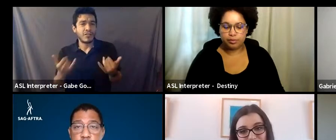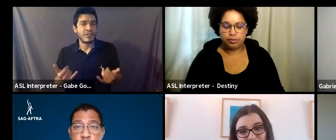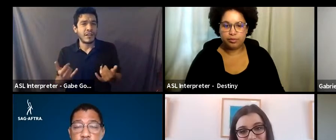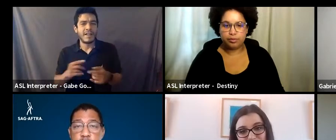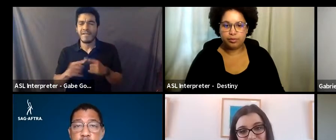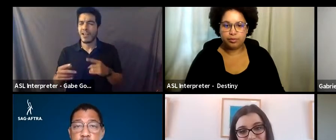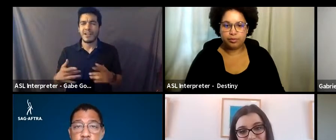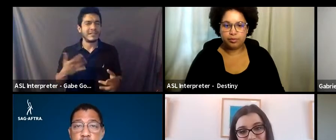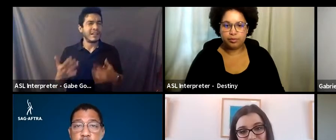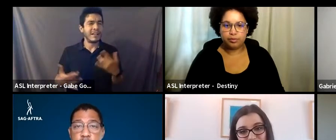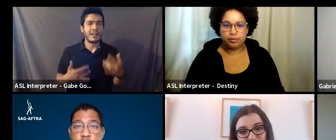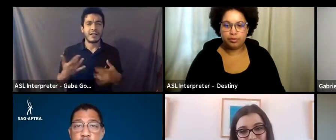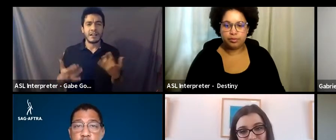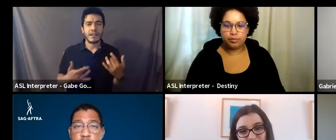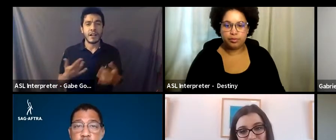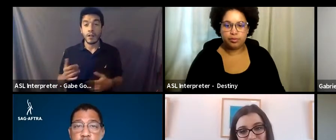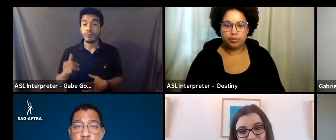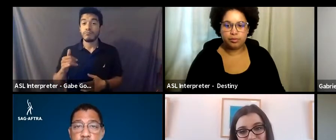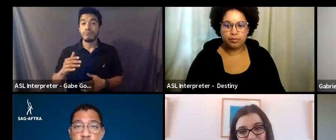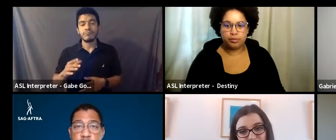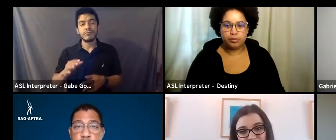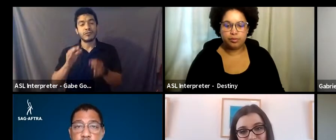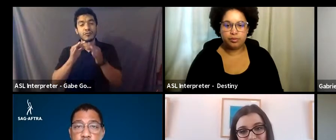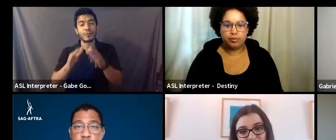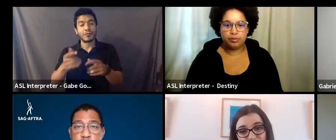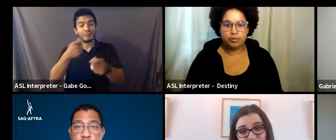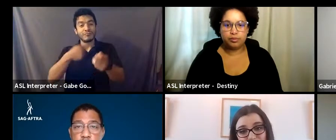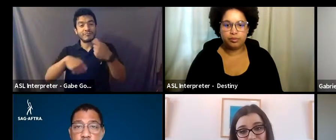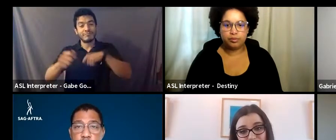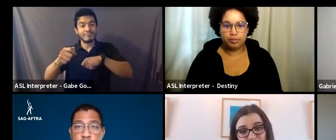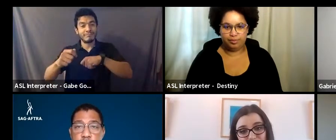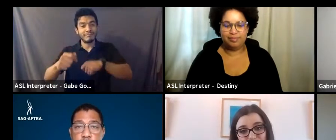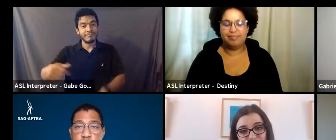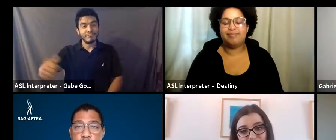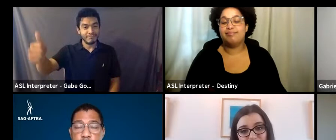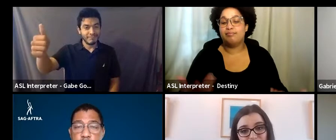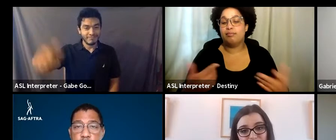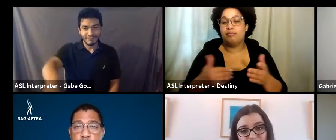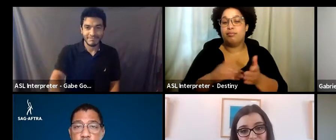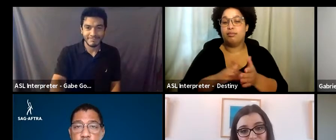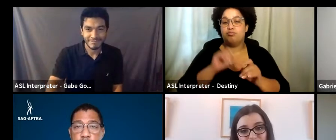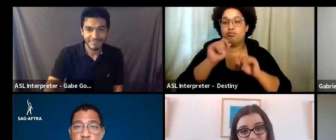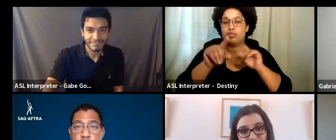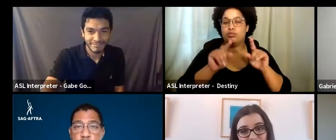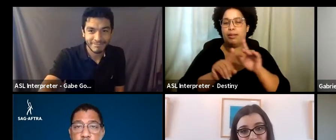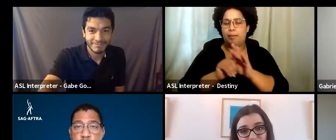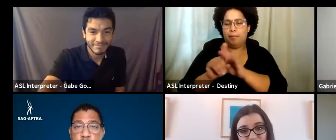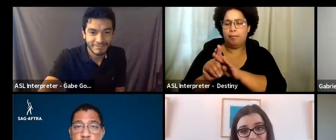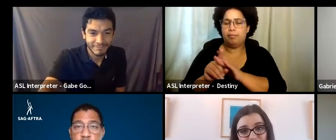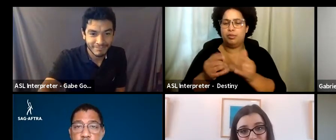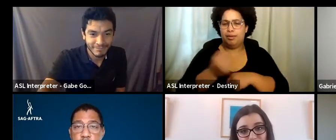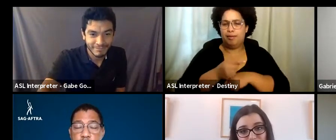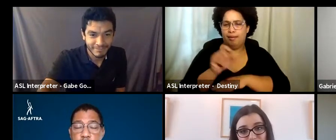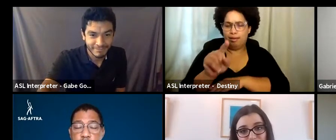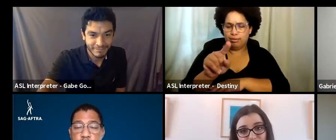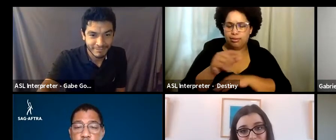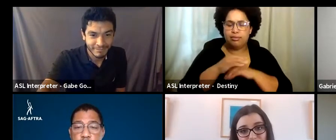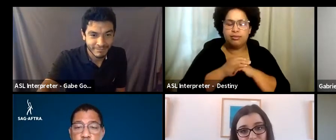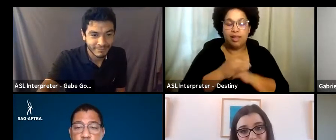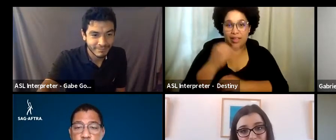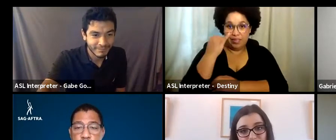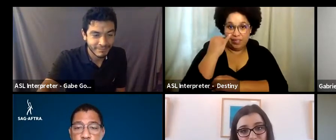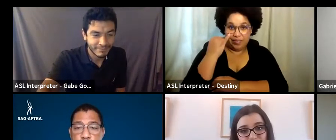exciting, but one of the questions that has come up, uh, again and again, and, and was asked today is, you know, if